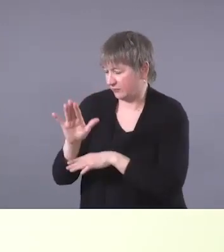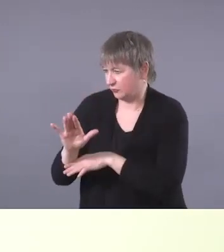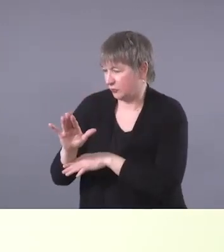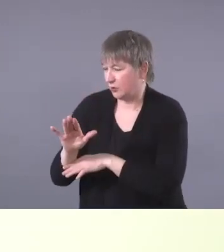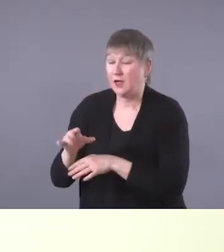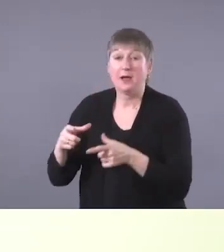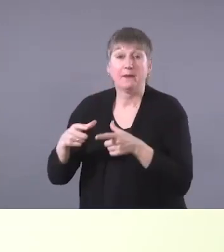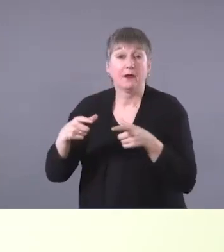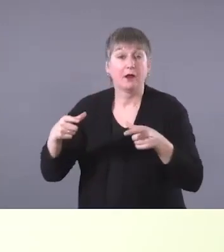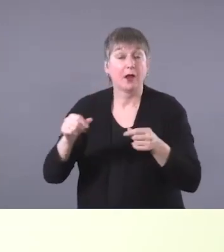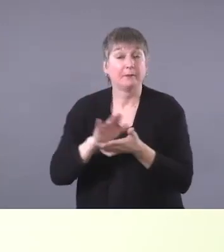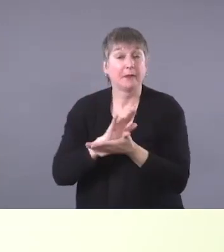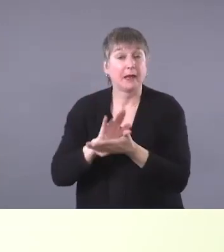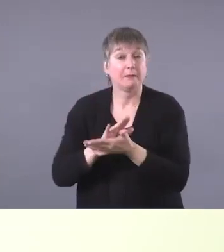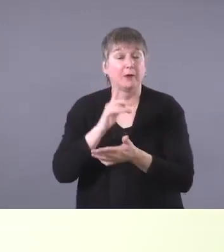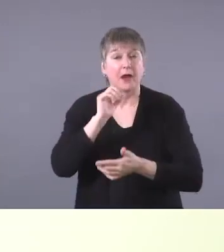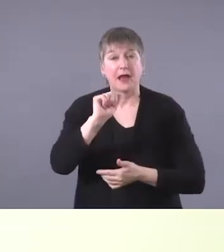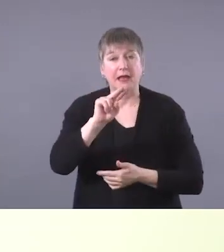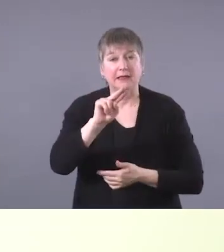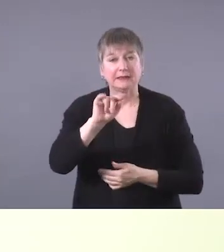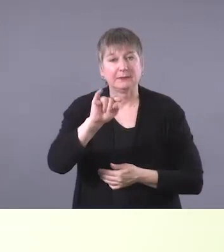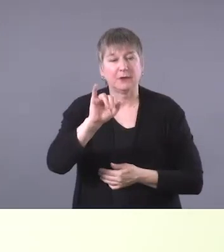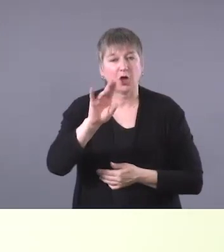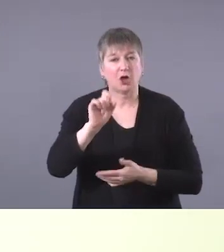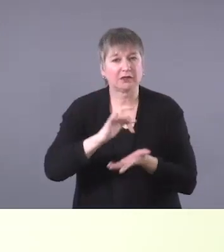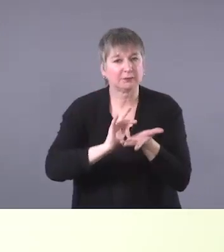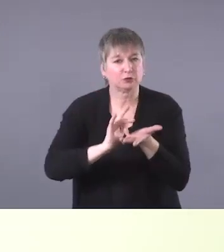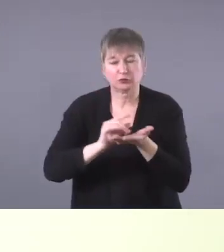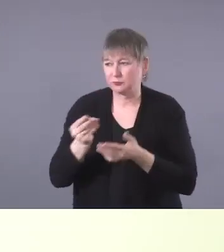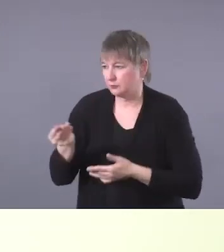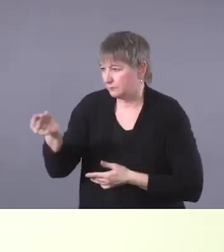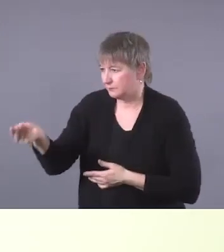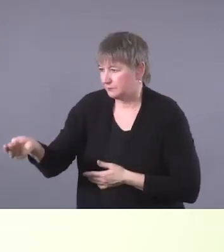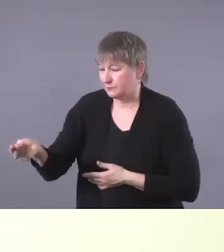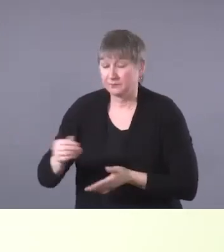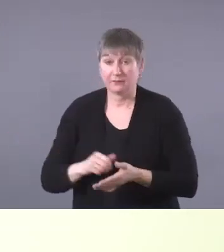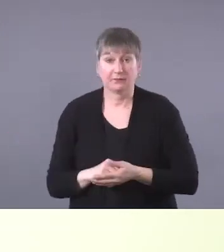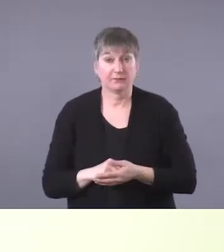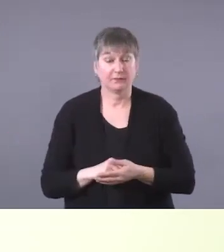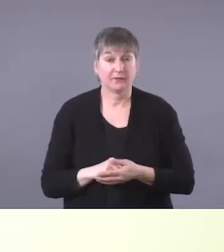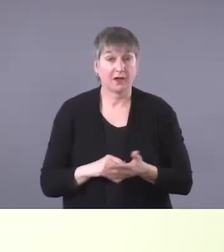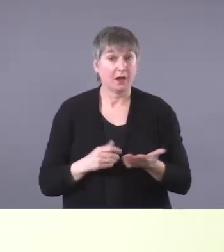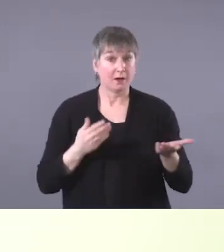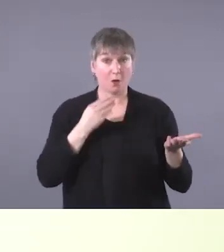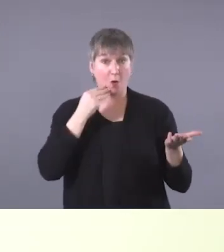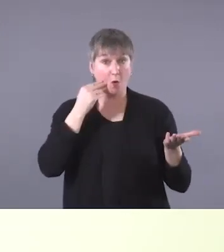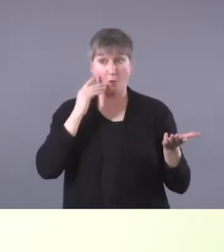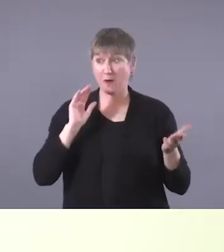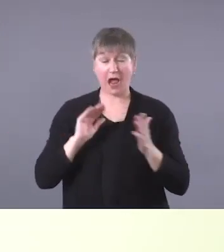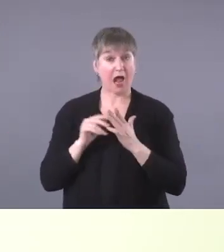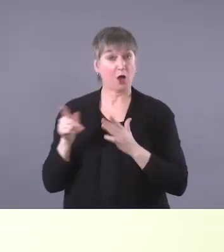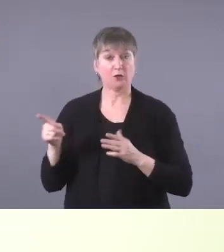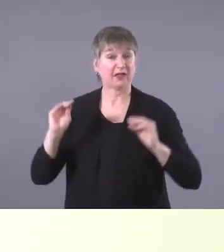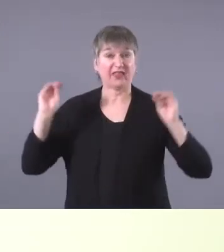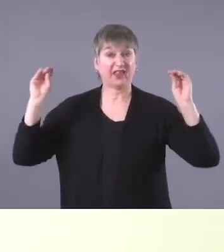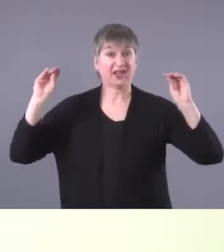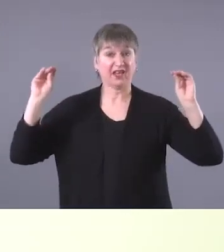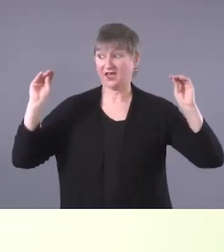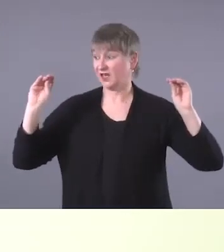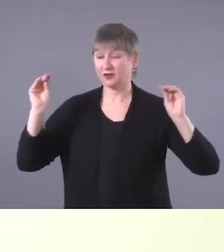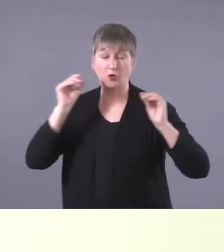antibiotics for your child. You and your child have no private transportation back home, so you have to take a bus.